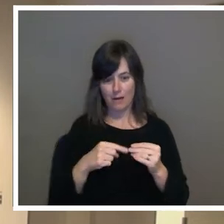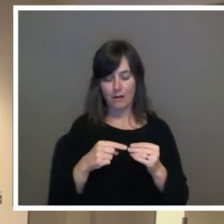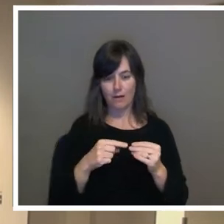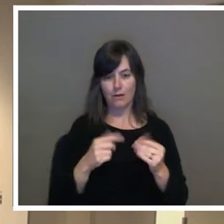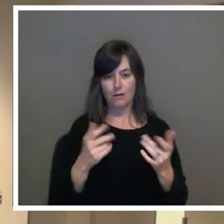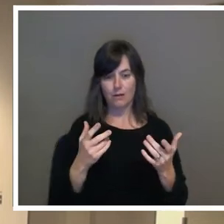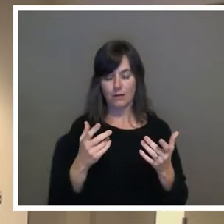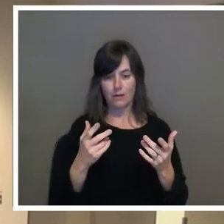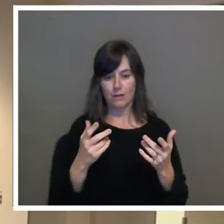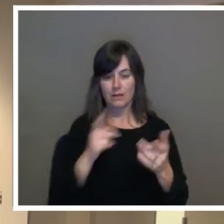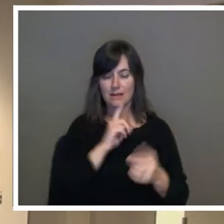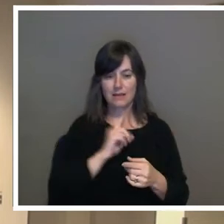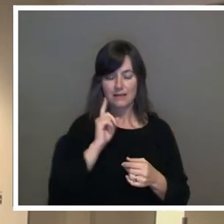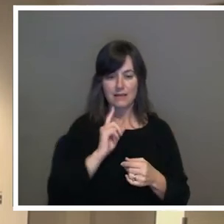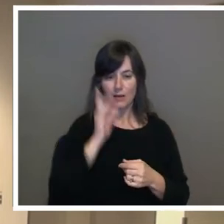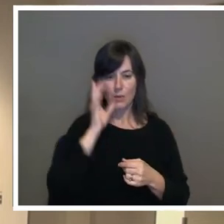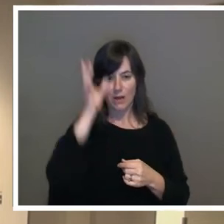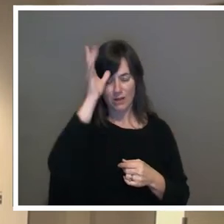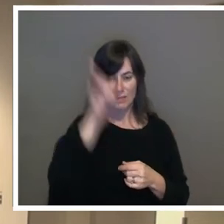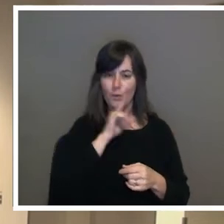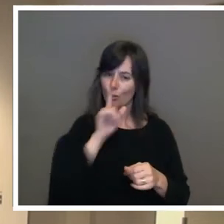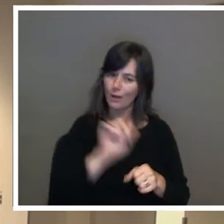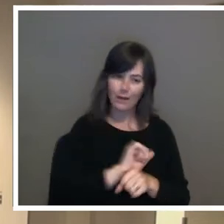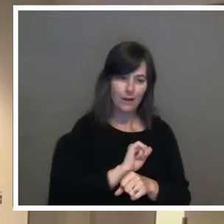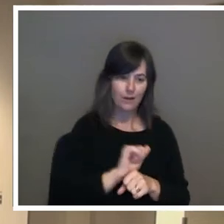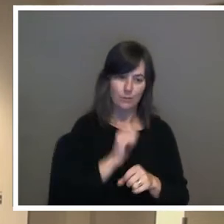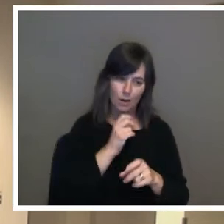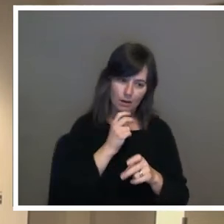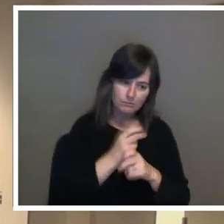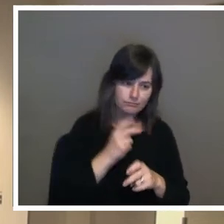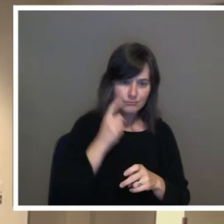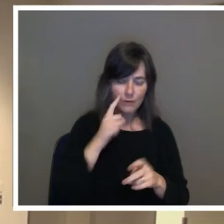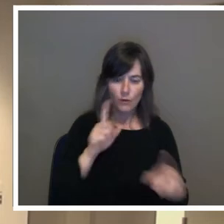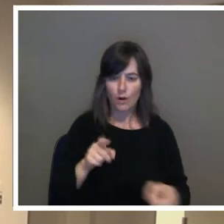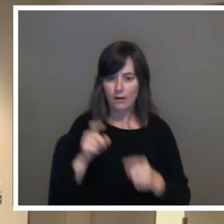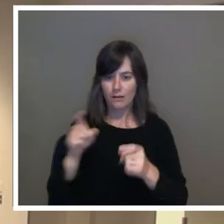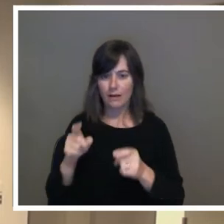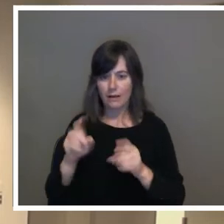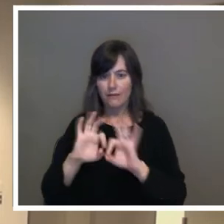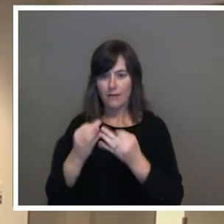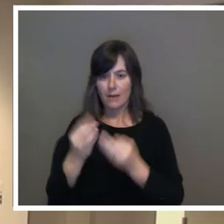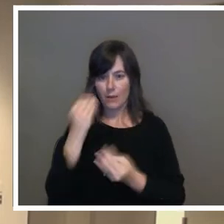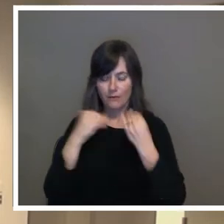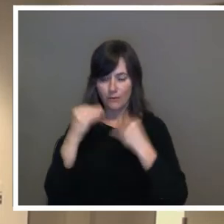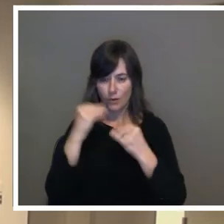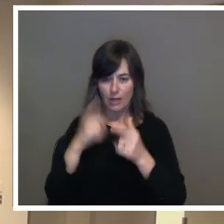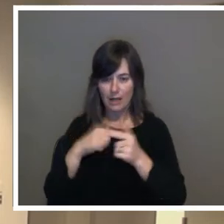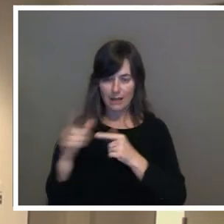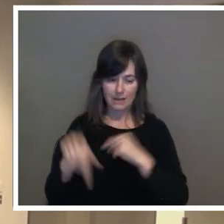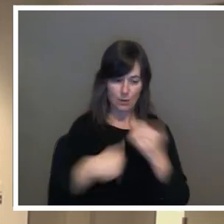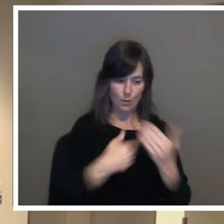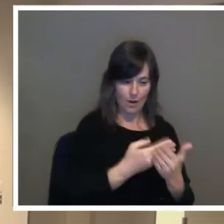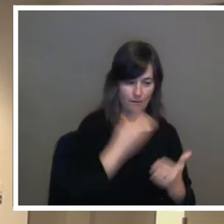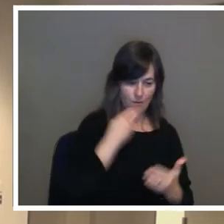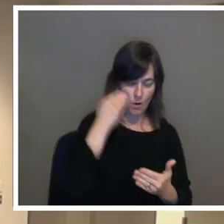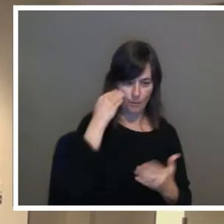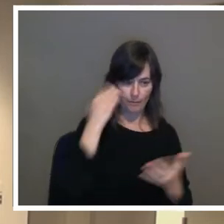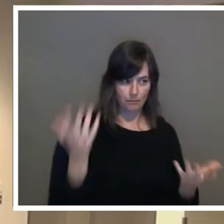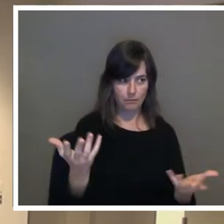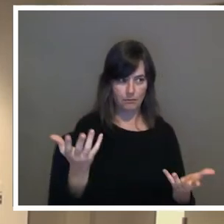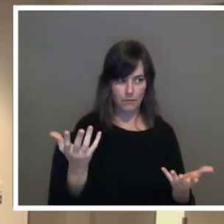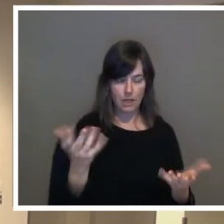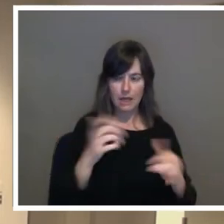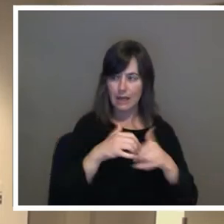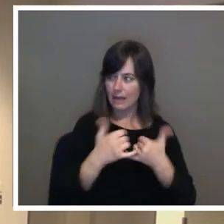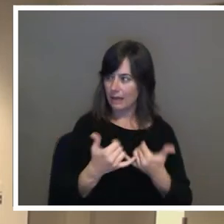single parent that works real hard to put food on the table. And then she comes home and has to turn around